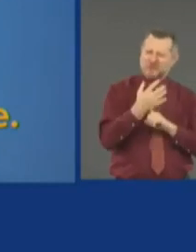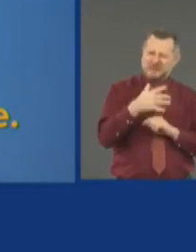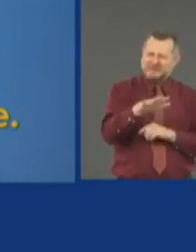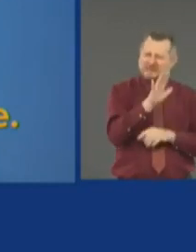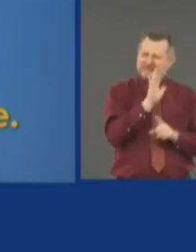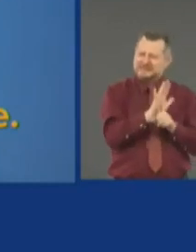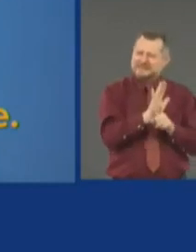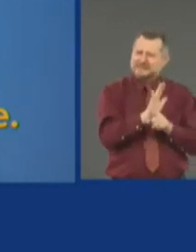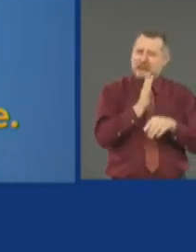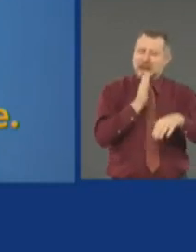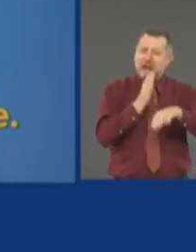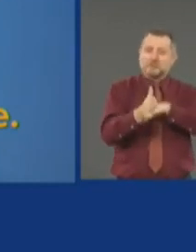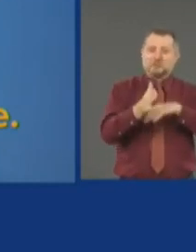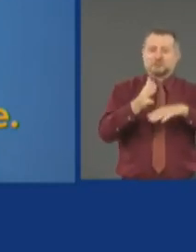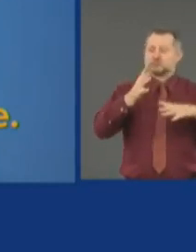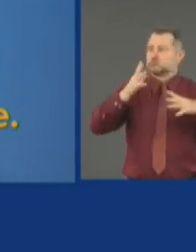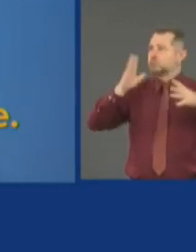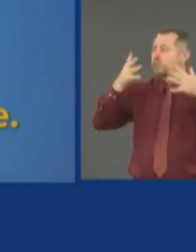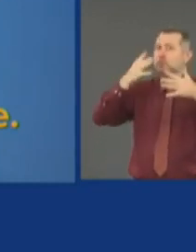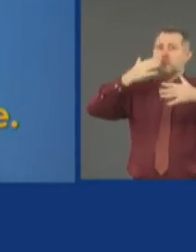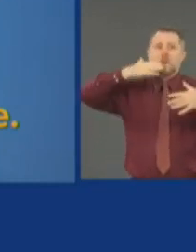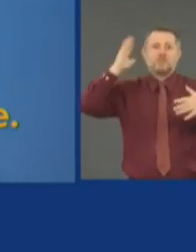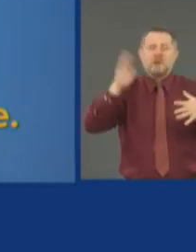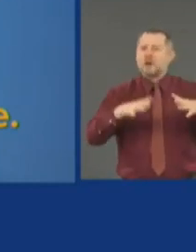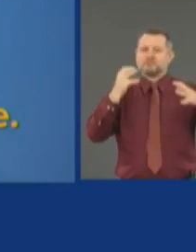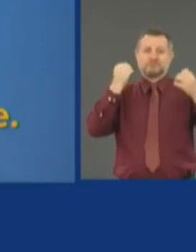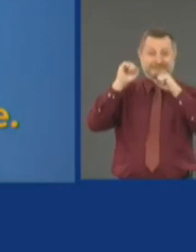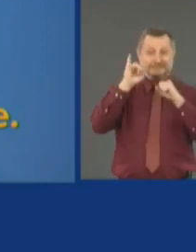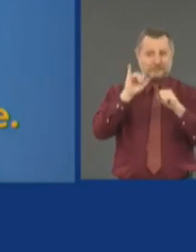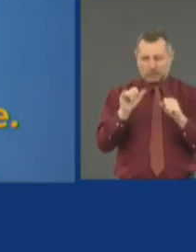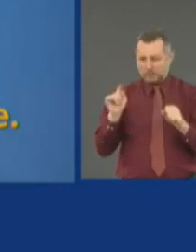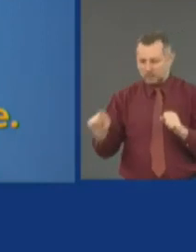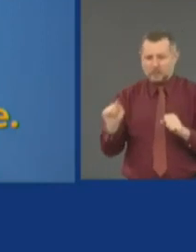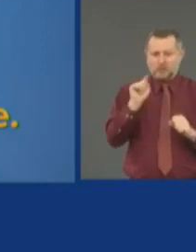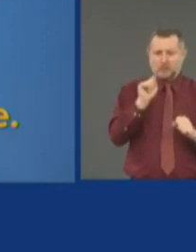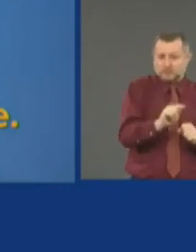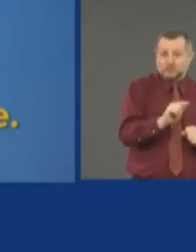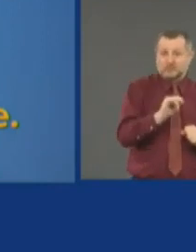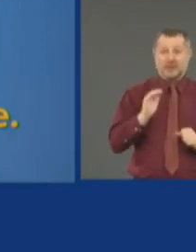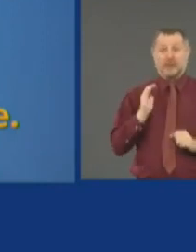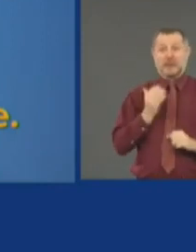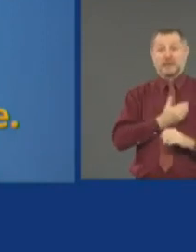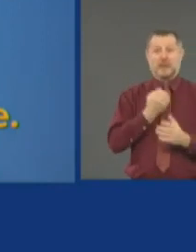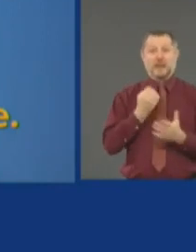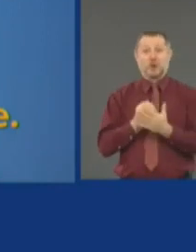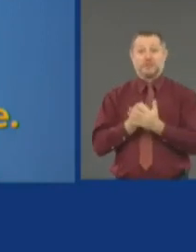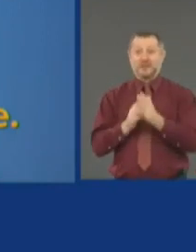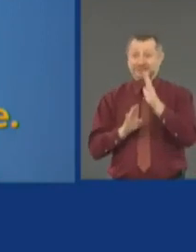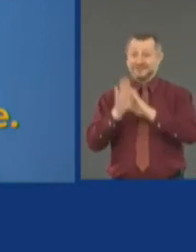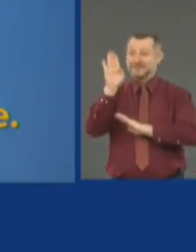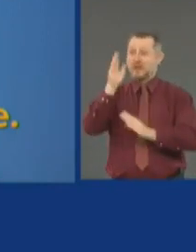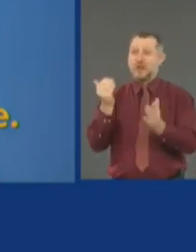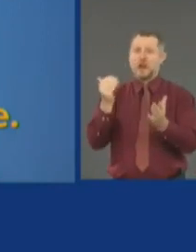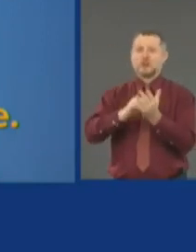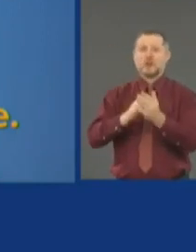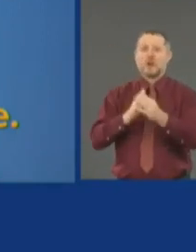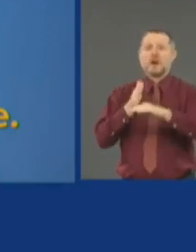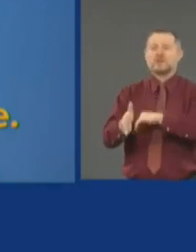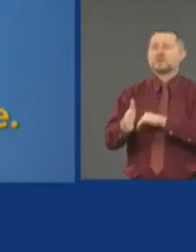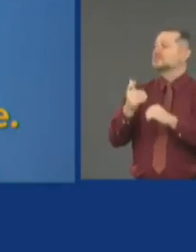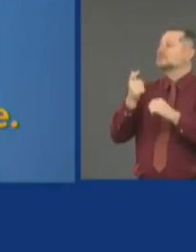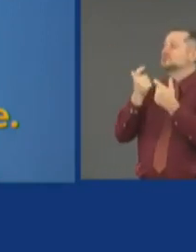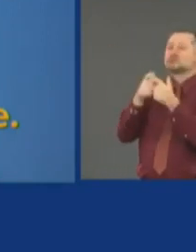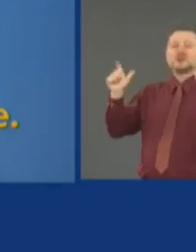the rebirth of the economy after the Great Depression. I believe this is a moment for national